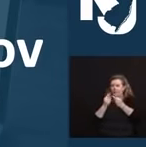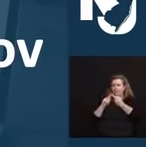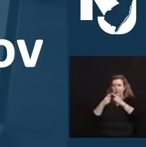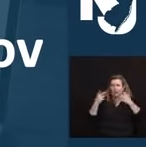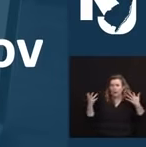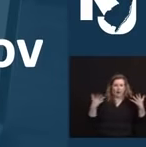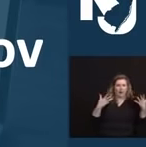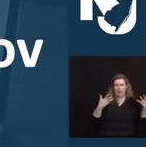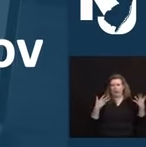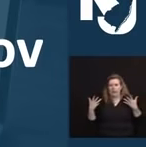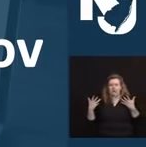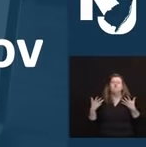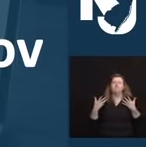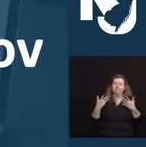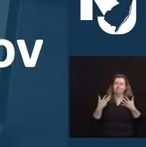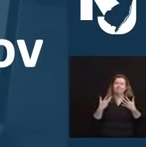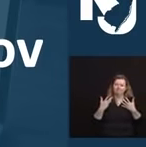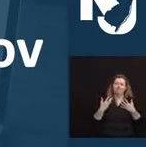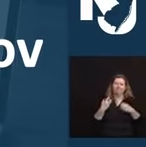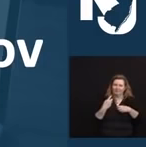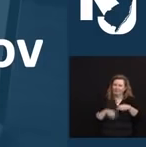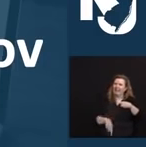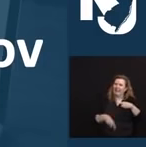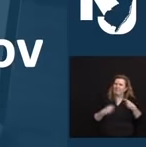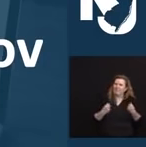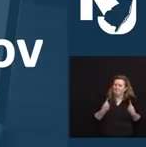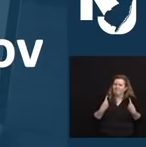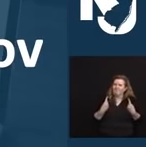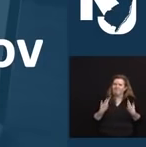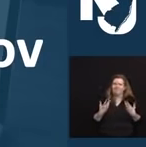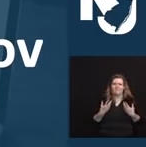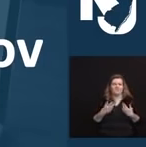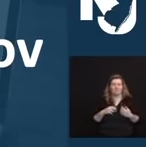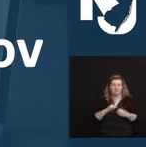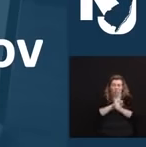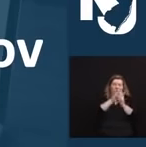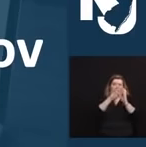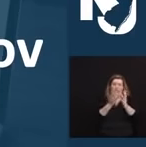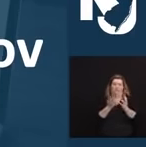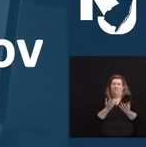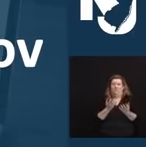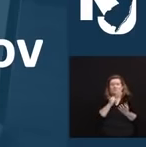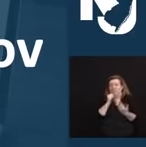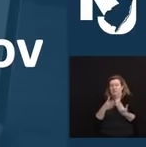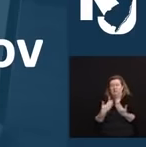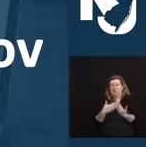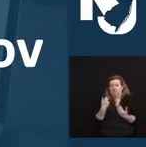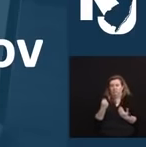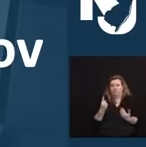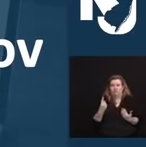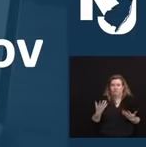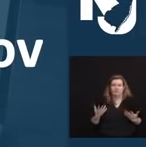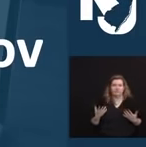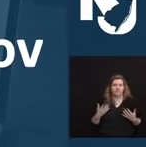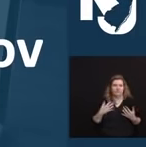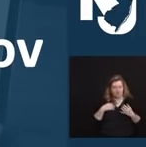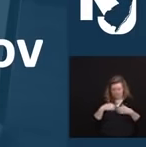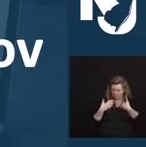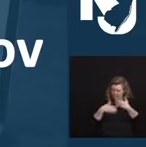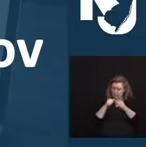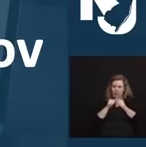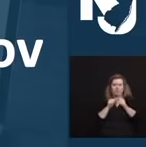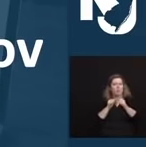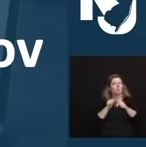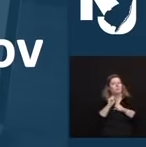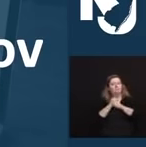with. The pandemic has been hard on all of us, and we all know that while we need to keep up our fight, there are those who need a